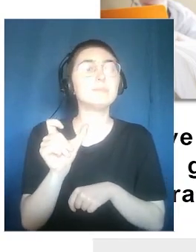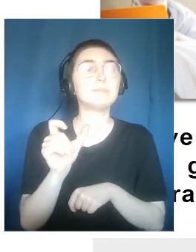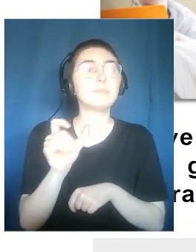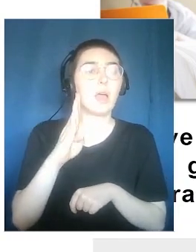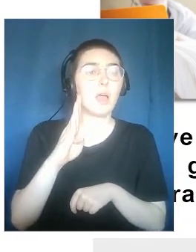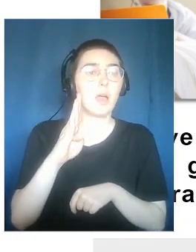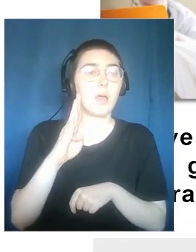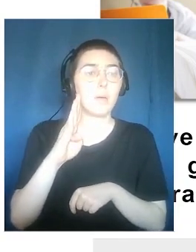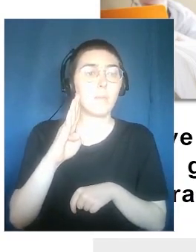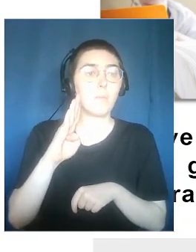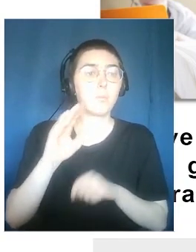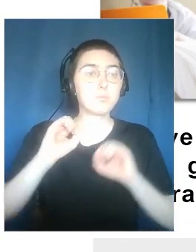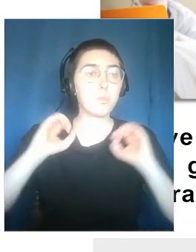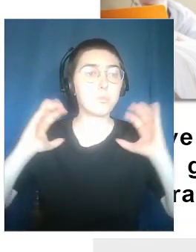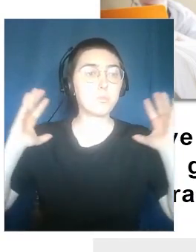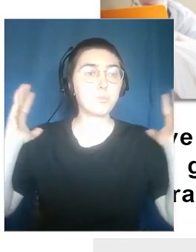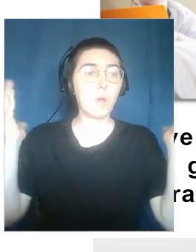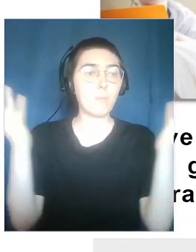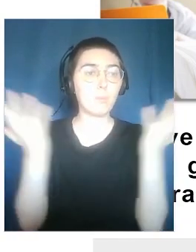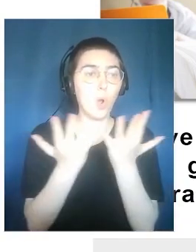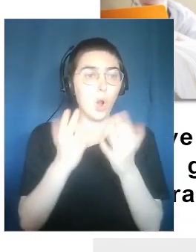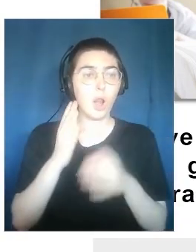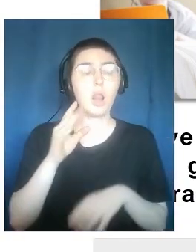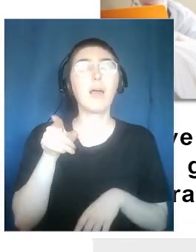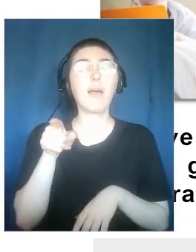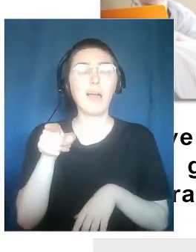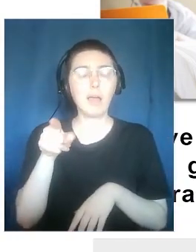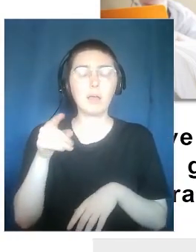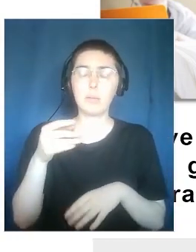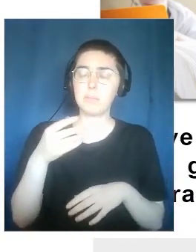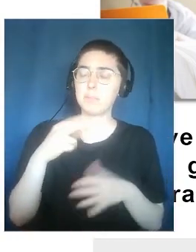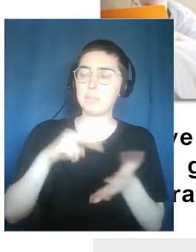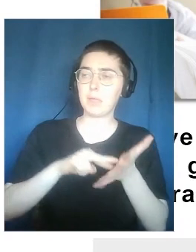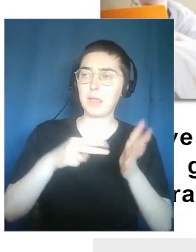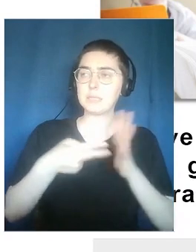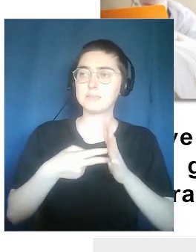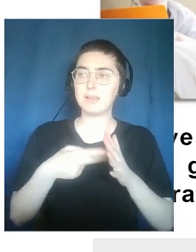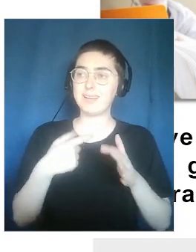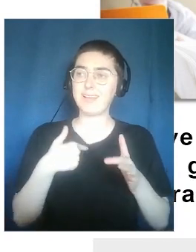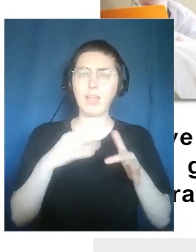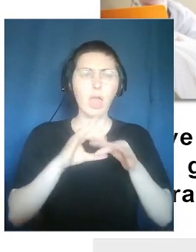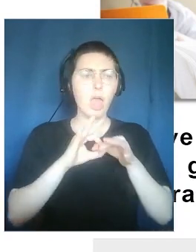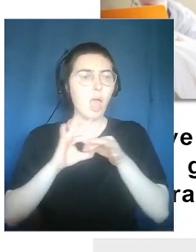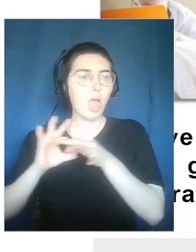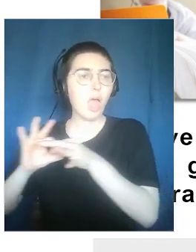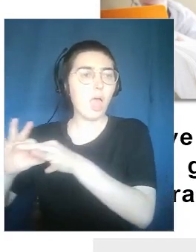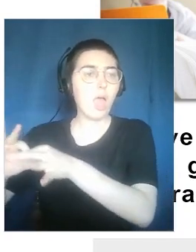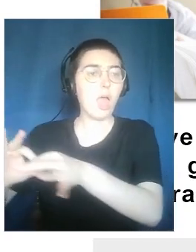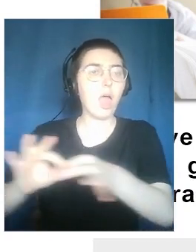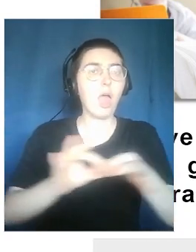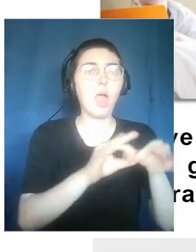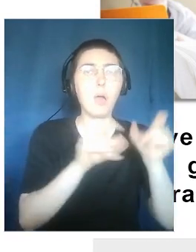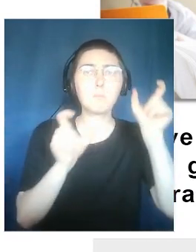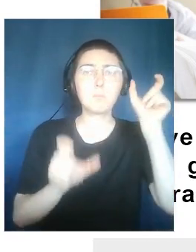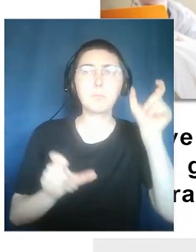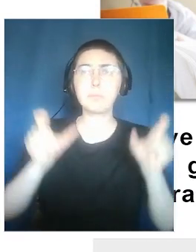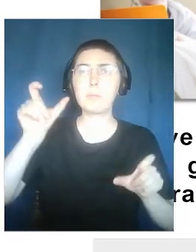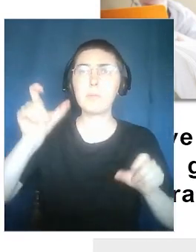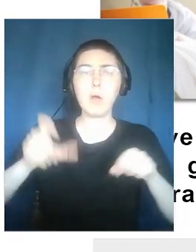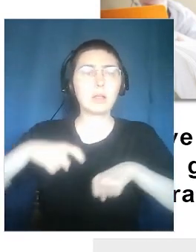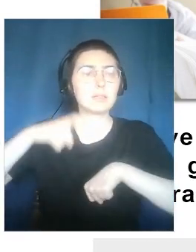We can share this experience with other people. The theatre is the space-time shared with